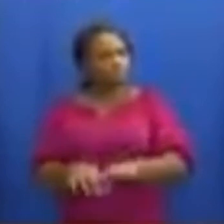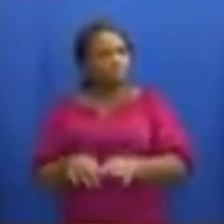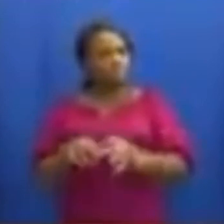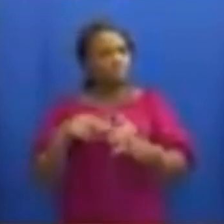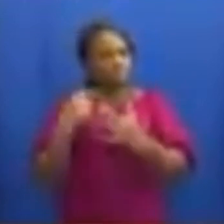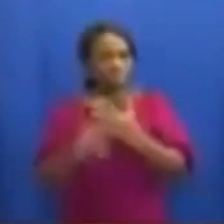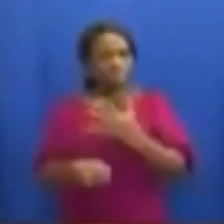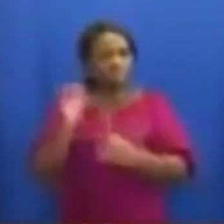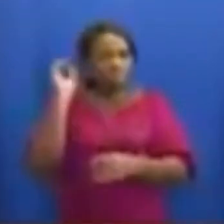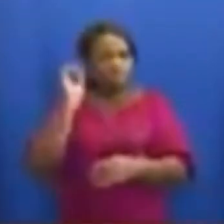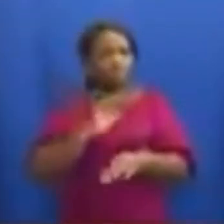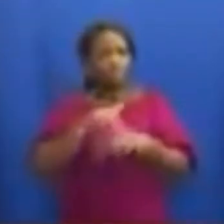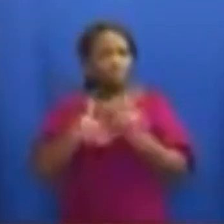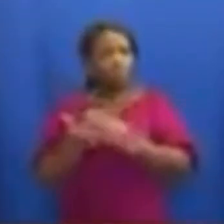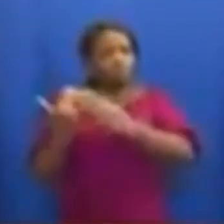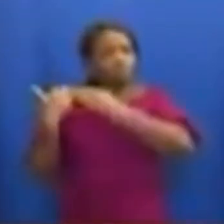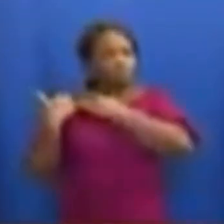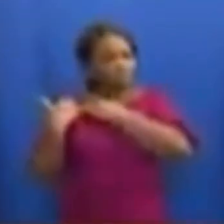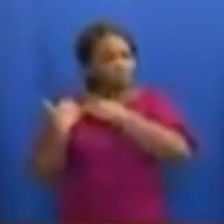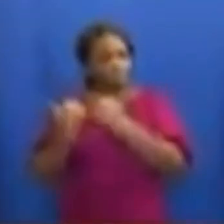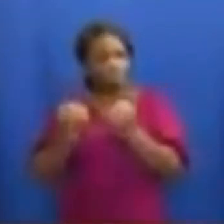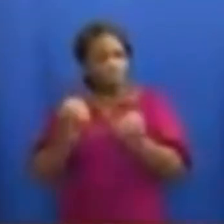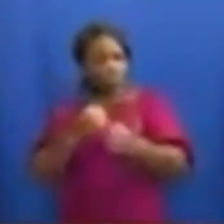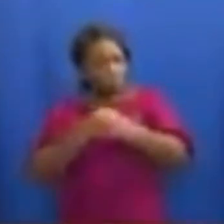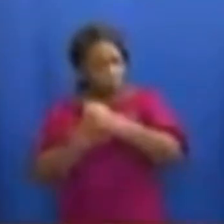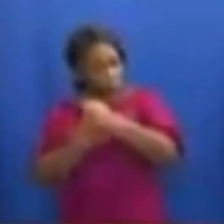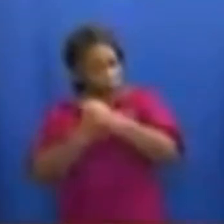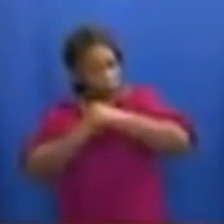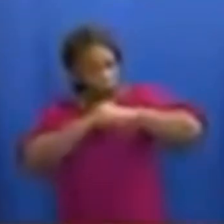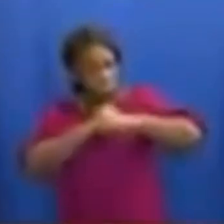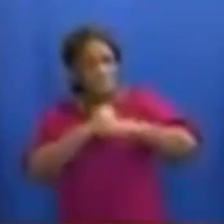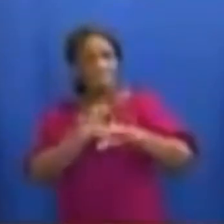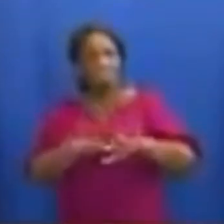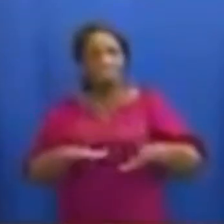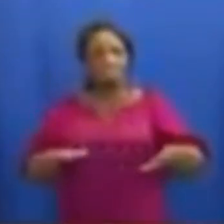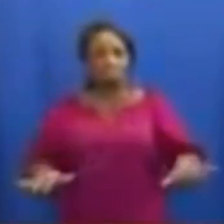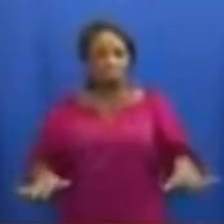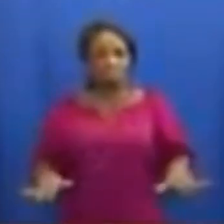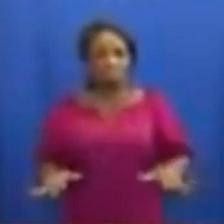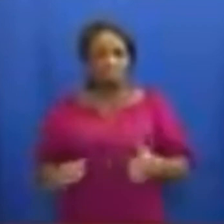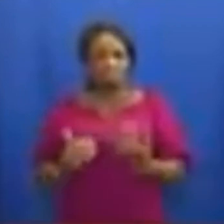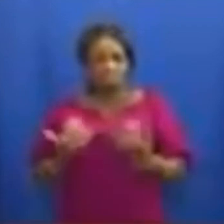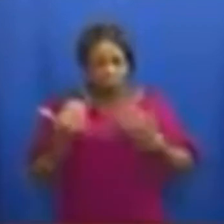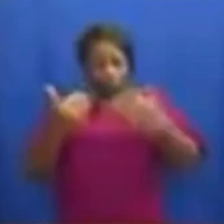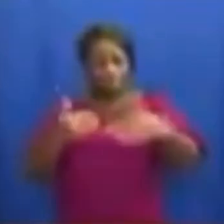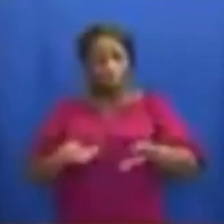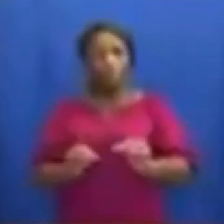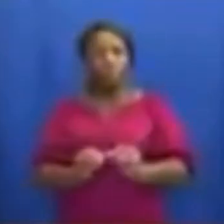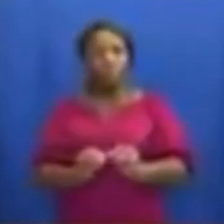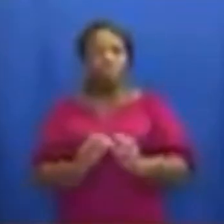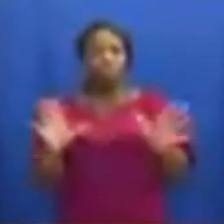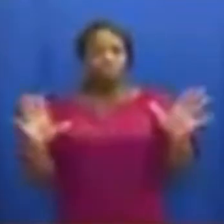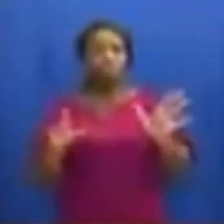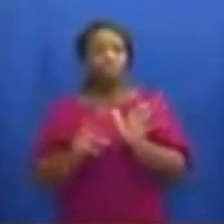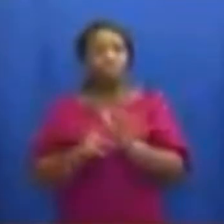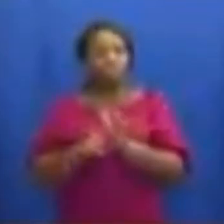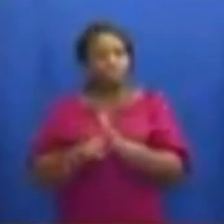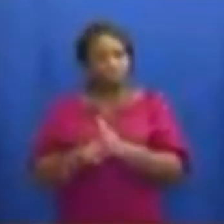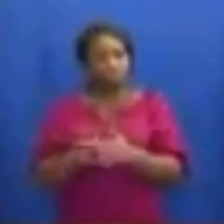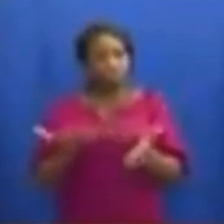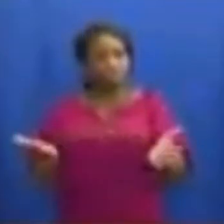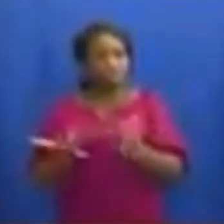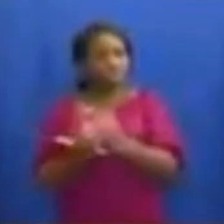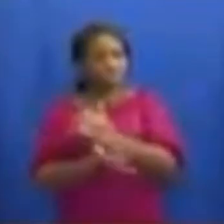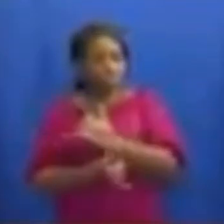pay in our efforts to protect the lives of our children, as well as well limit and contain the spread of the virus in our